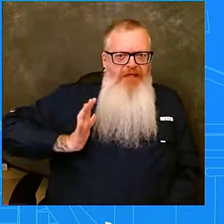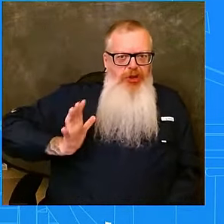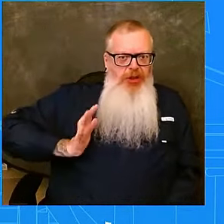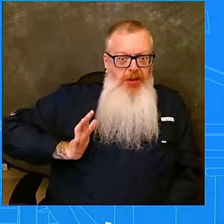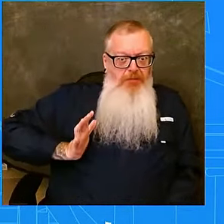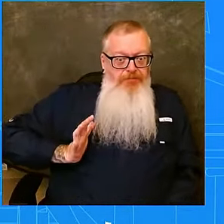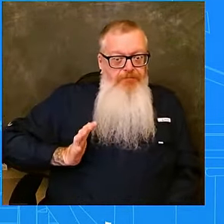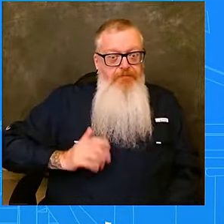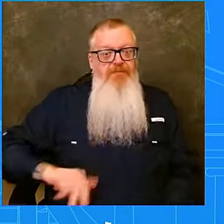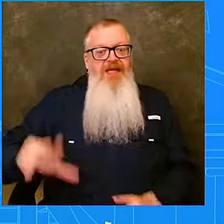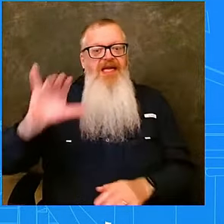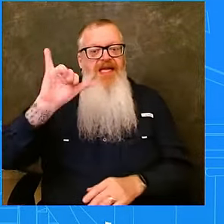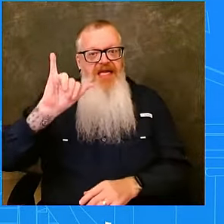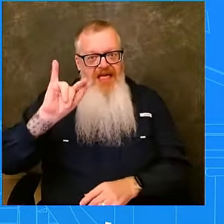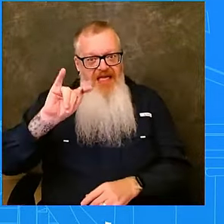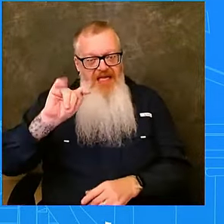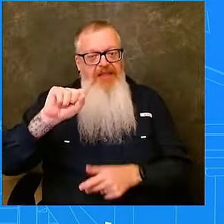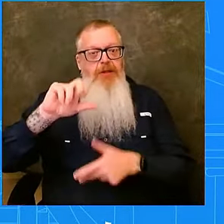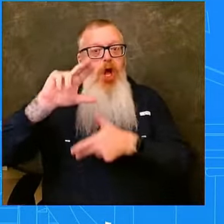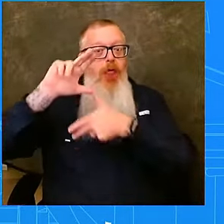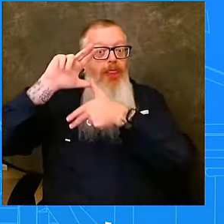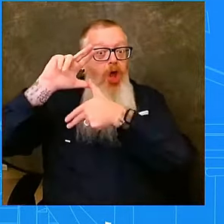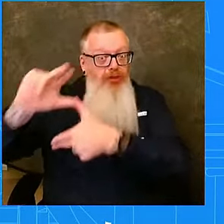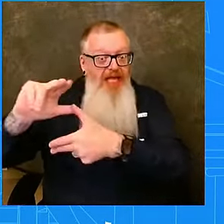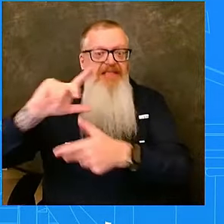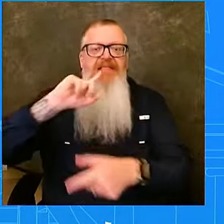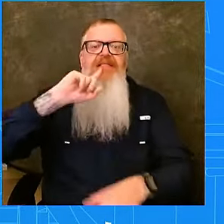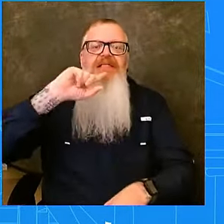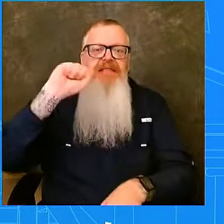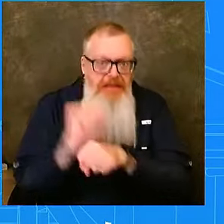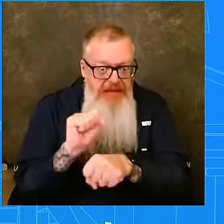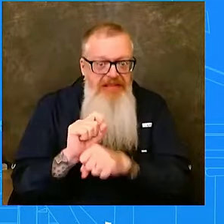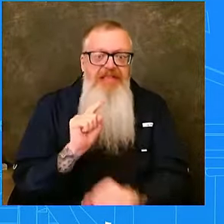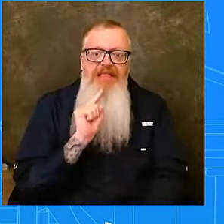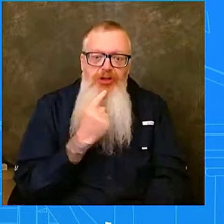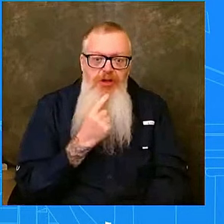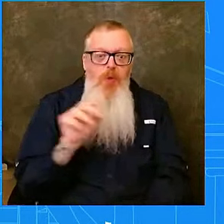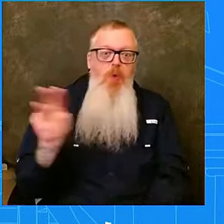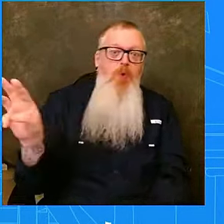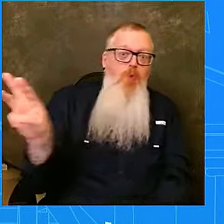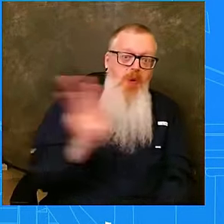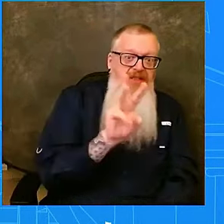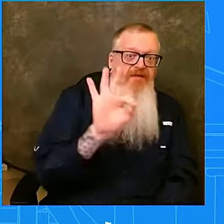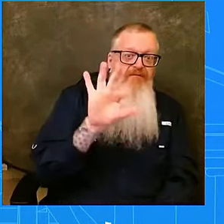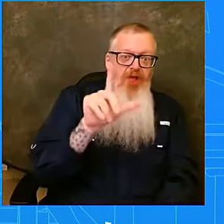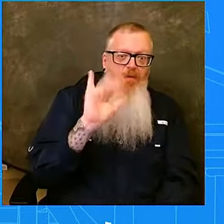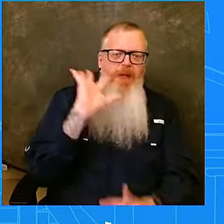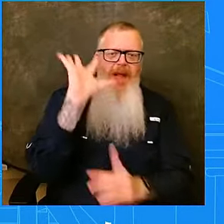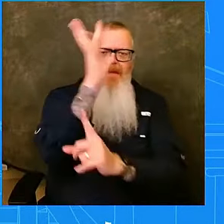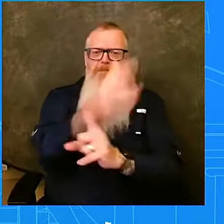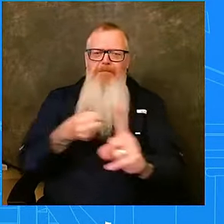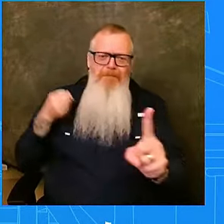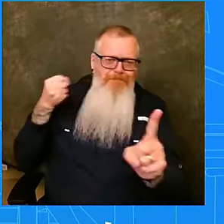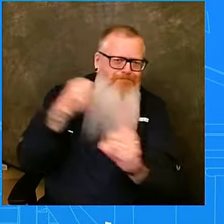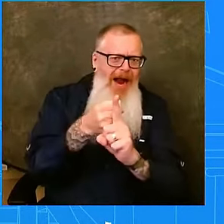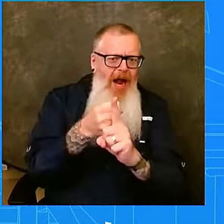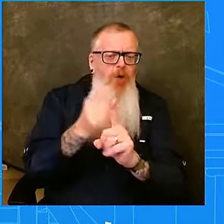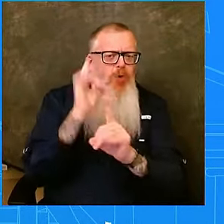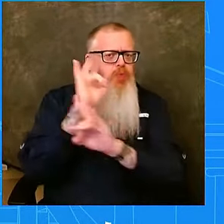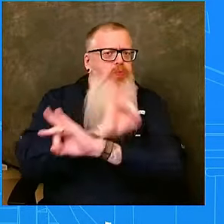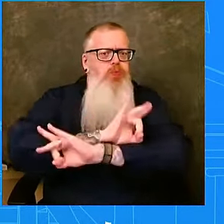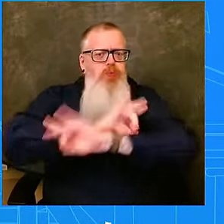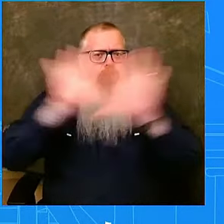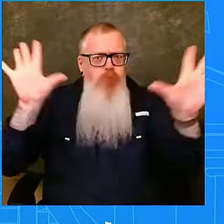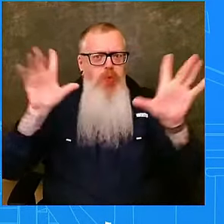west coast of Florida as a major hurricane, and it will still be a hurricane as it departs on the eastern coast of Florida. There will be